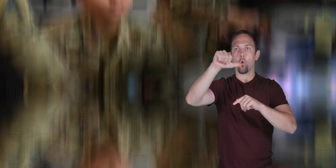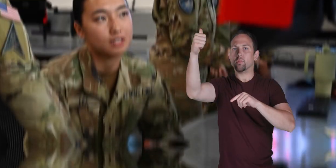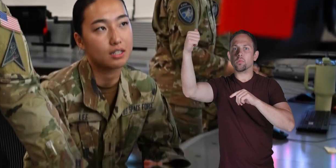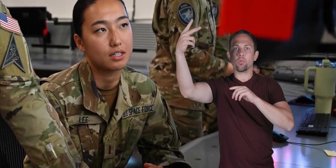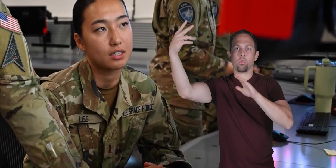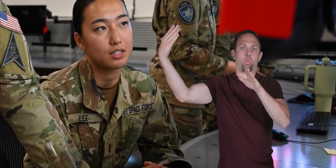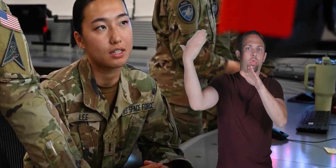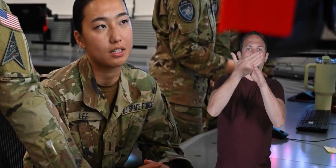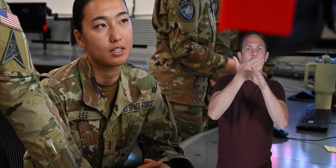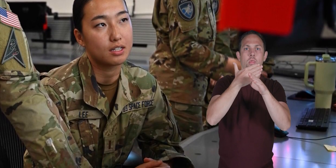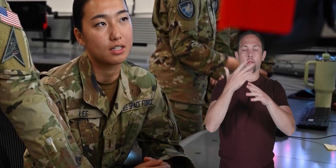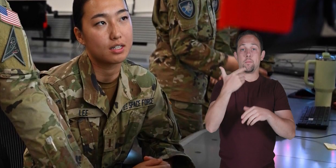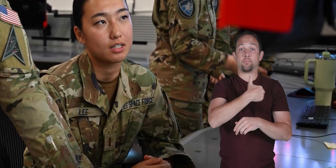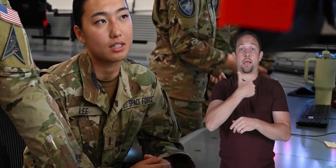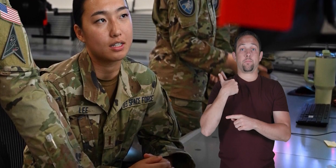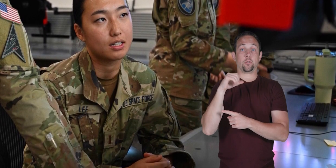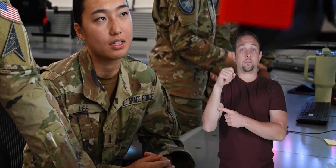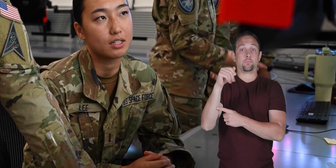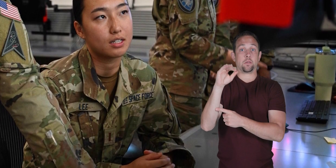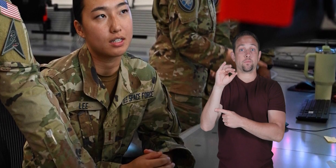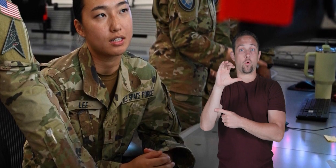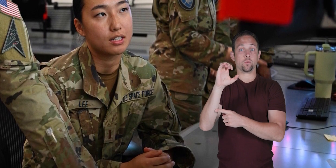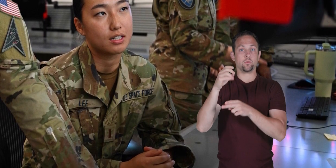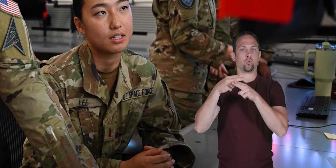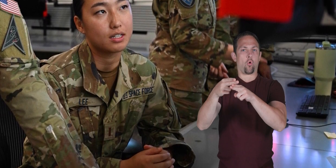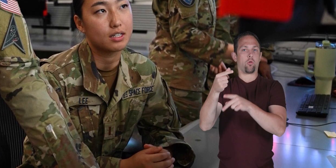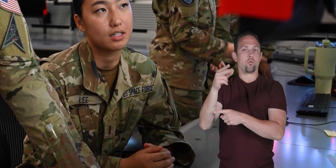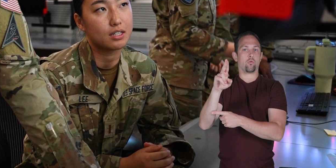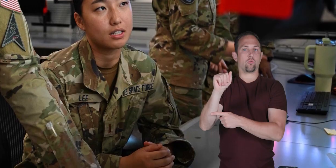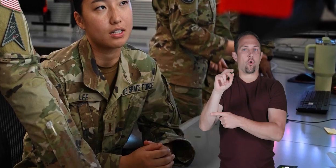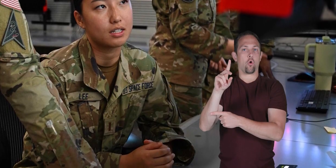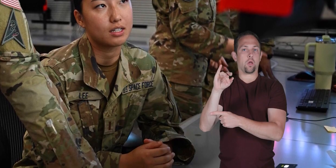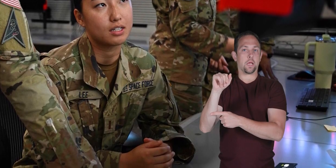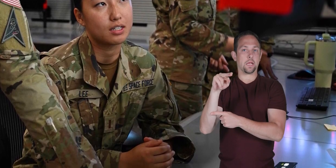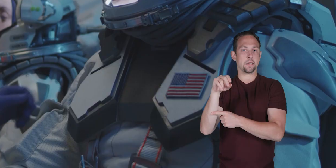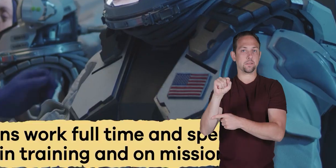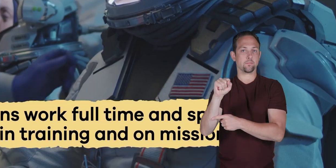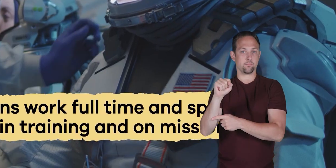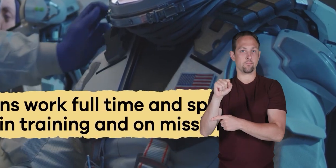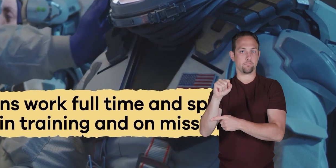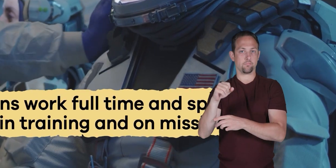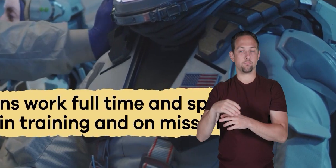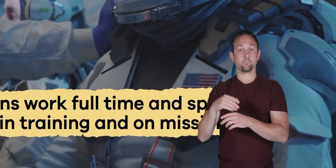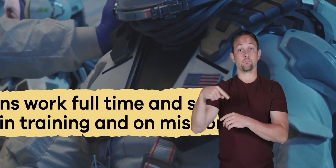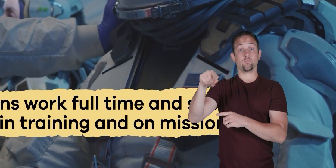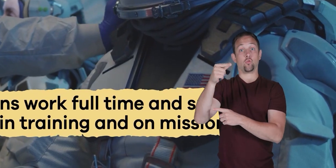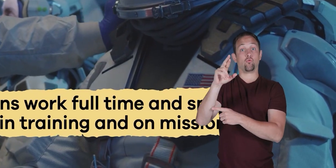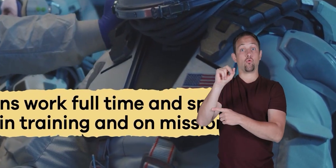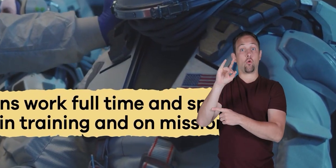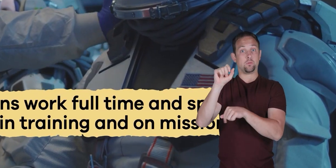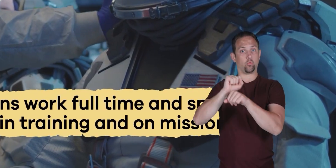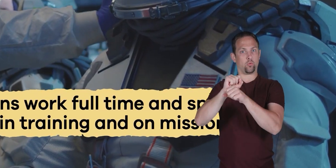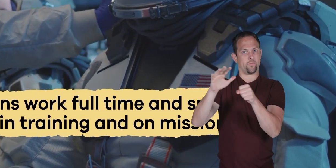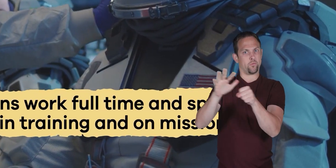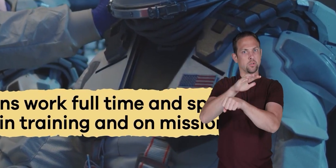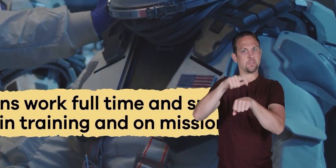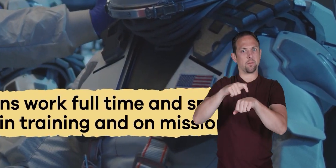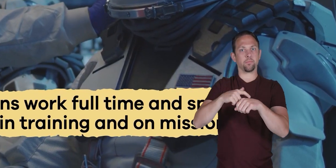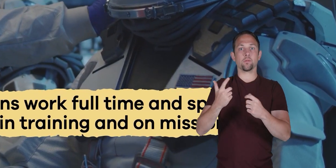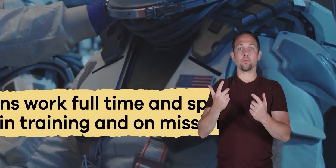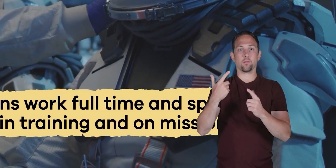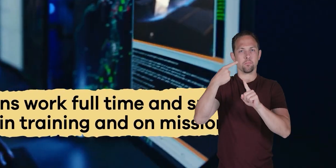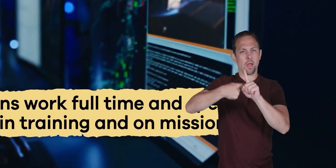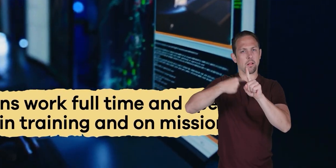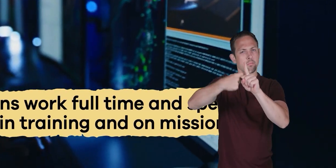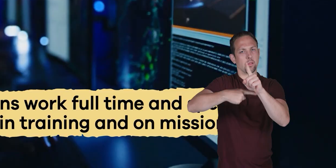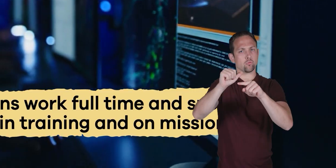members of the Space Force are called guardians guardians work full-time and spend months